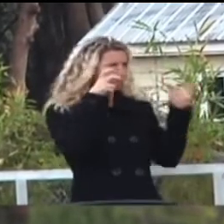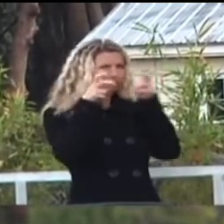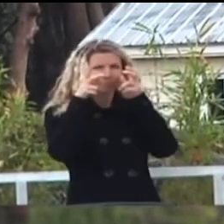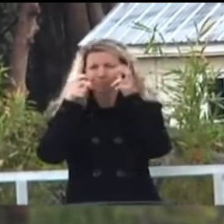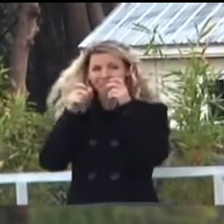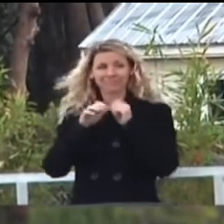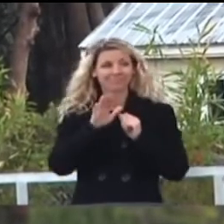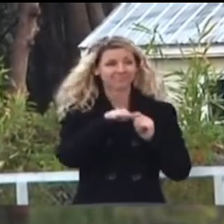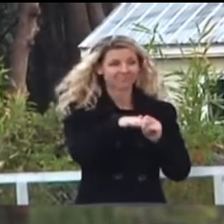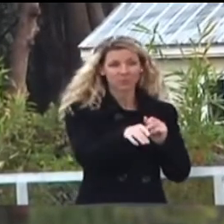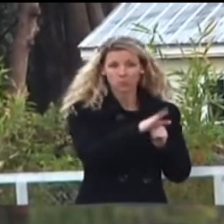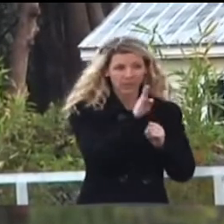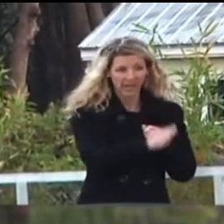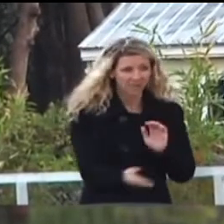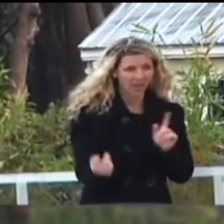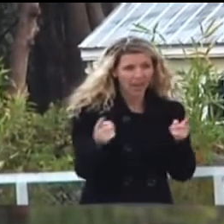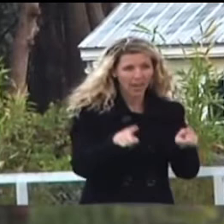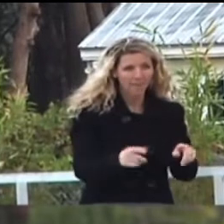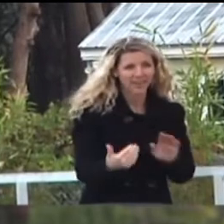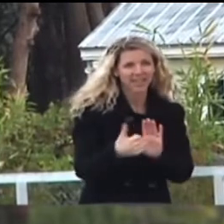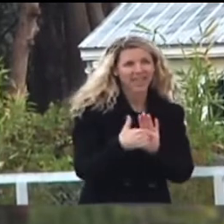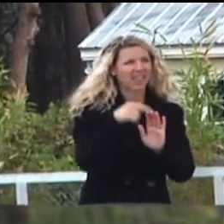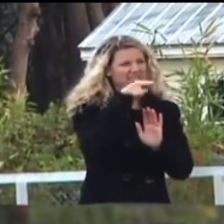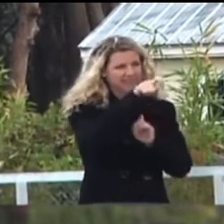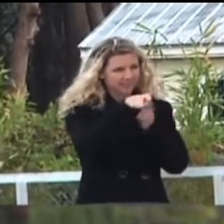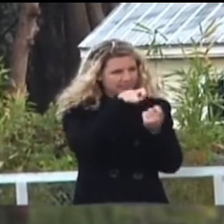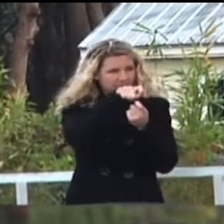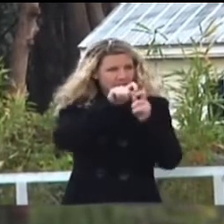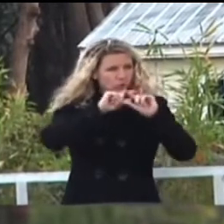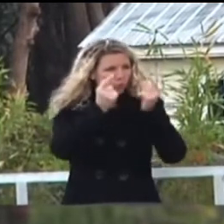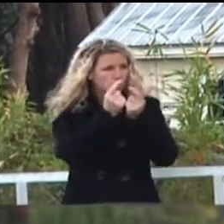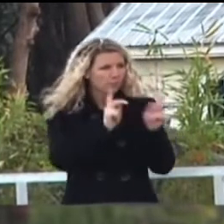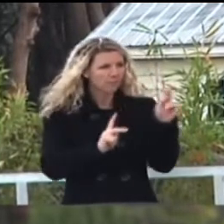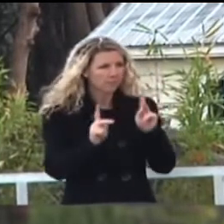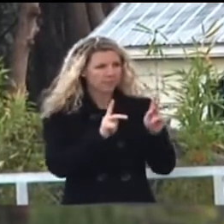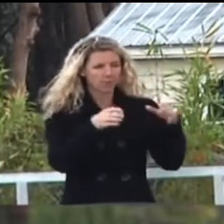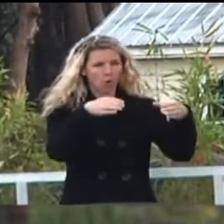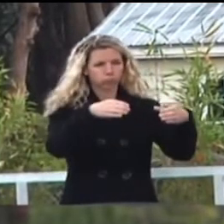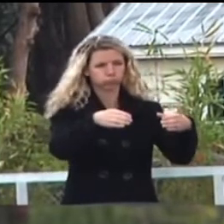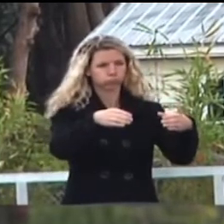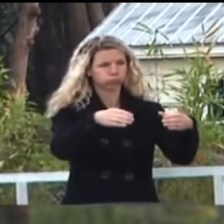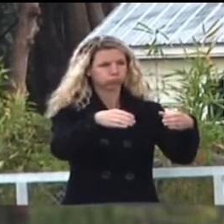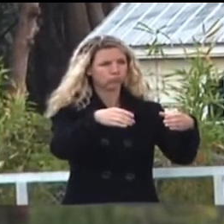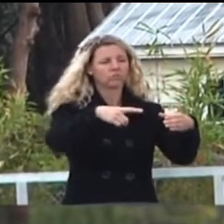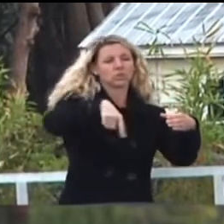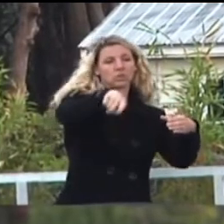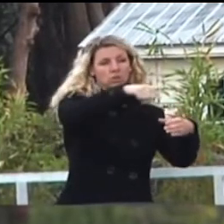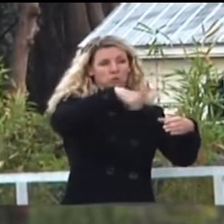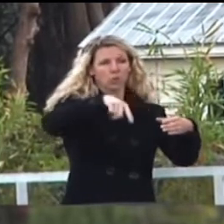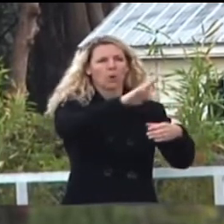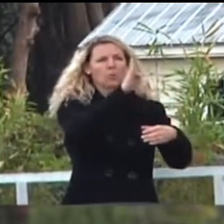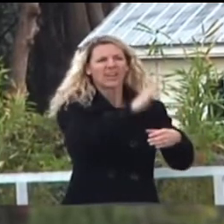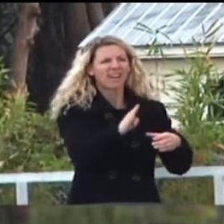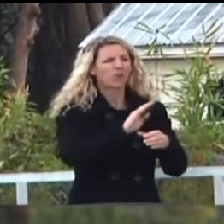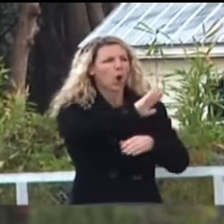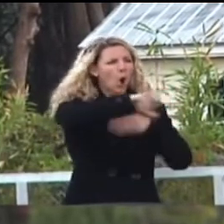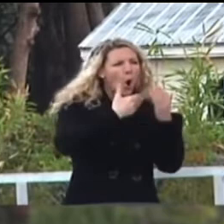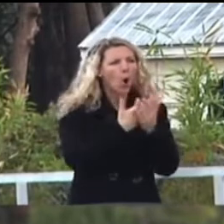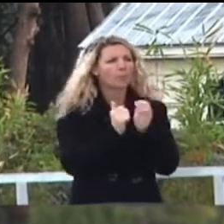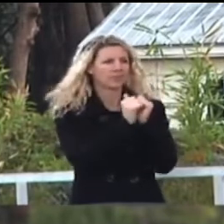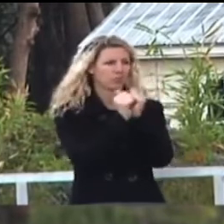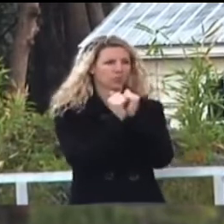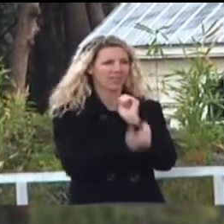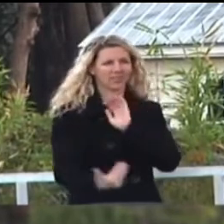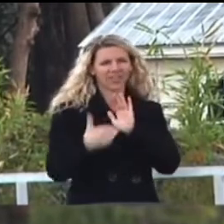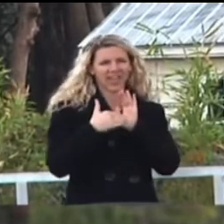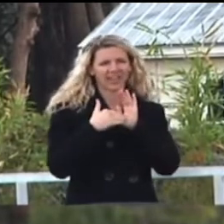will never happen again. This collection of people that you all have, you all will never be together again. Look around, take it all in.